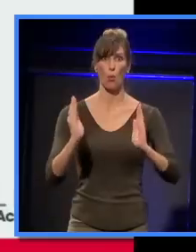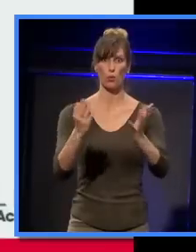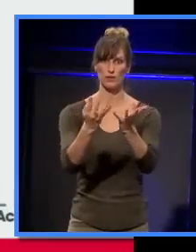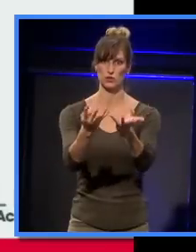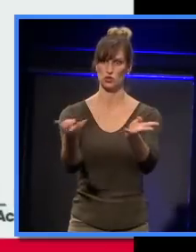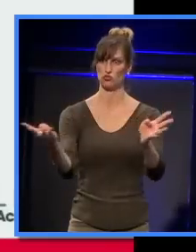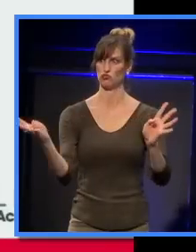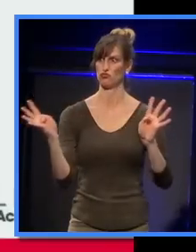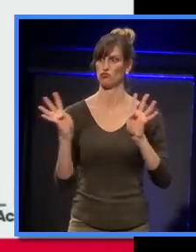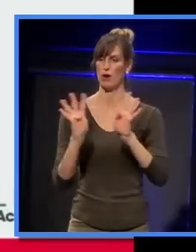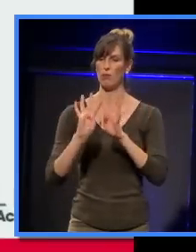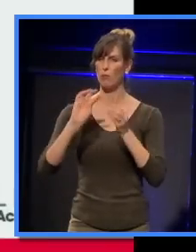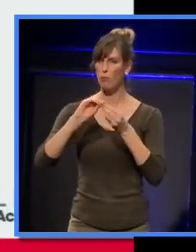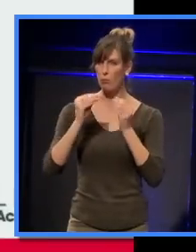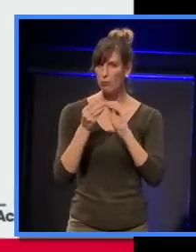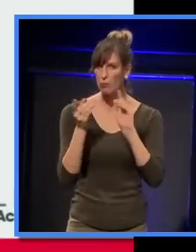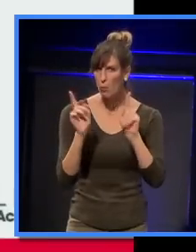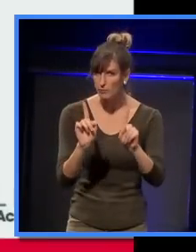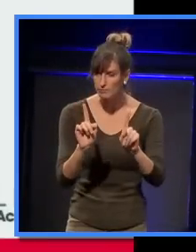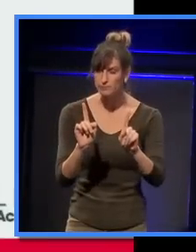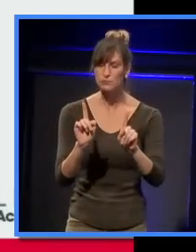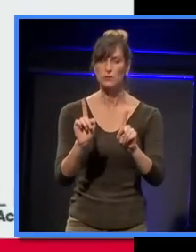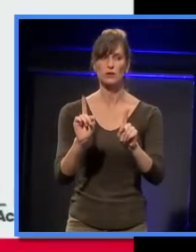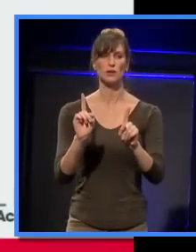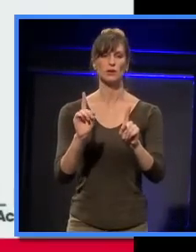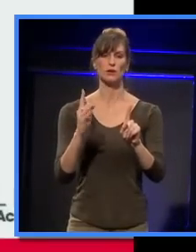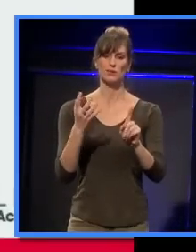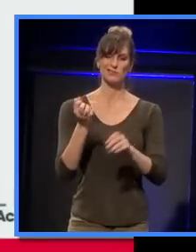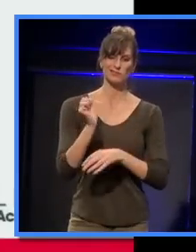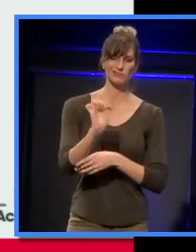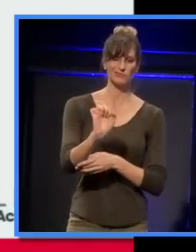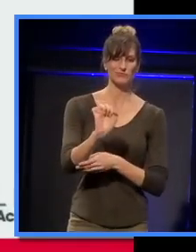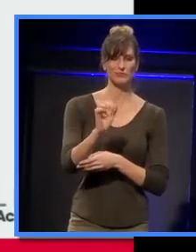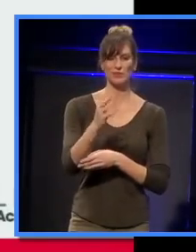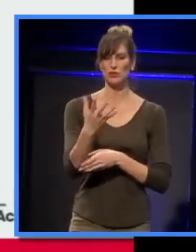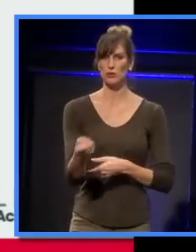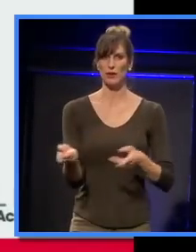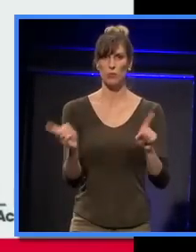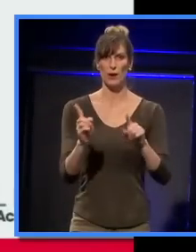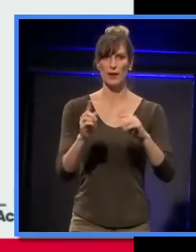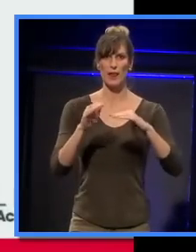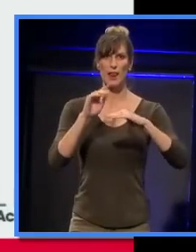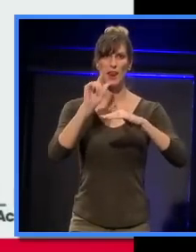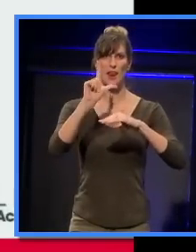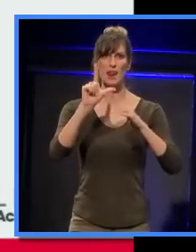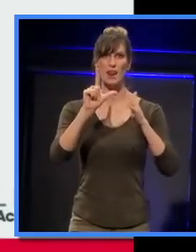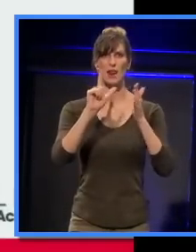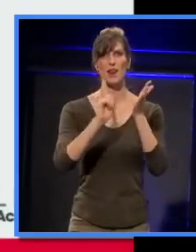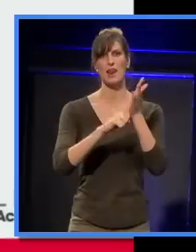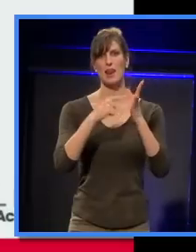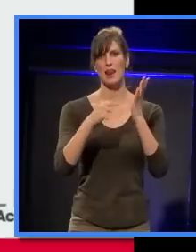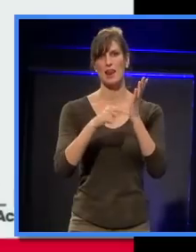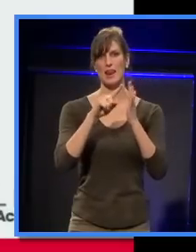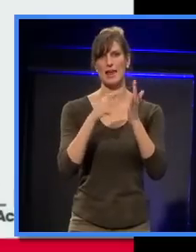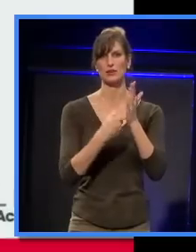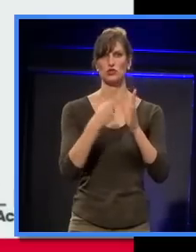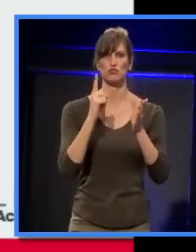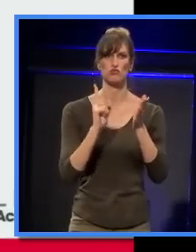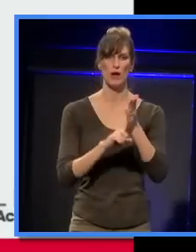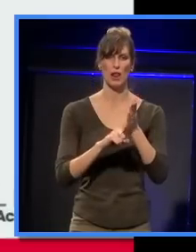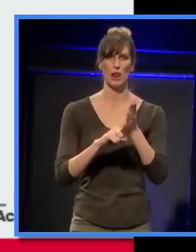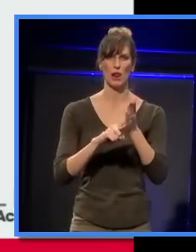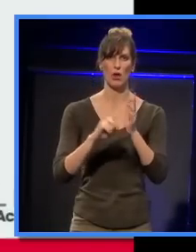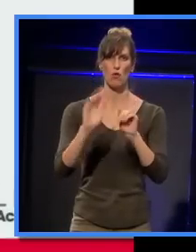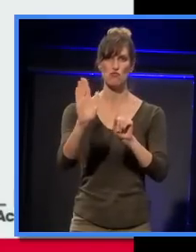is that they don't have inherently what we call lateral reflections. Now, just to very quickly explain what lateral